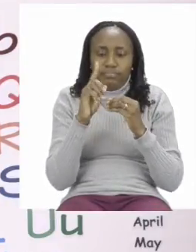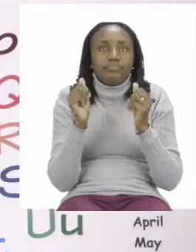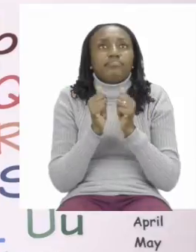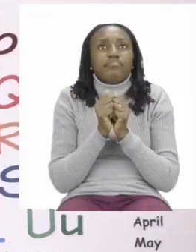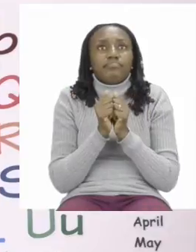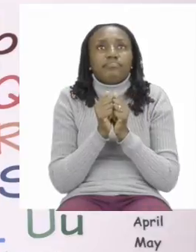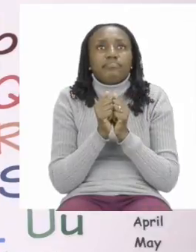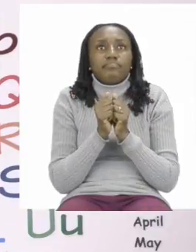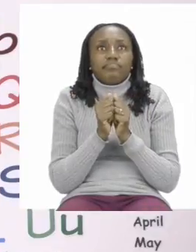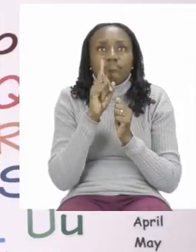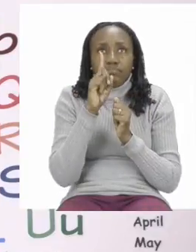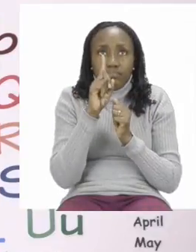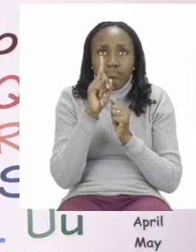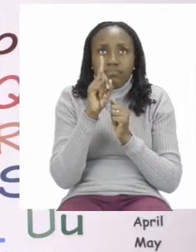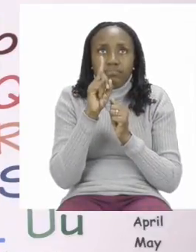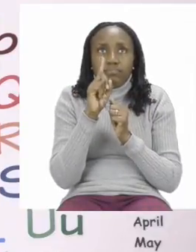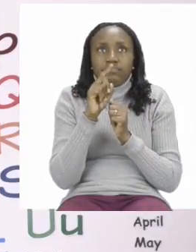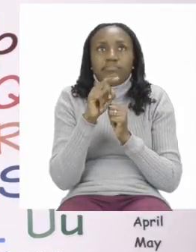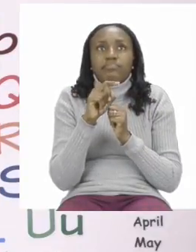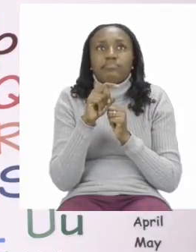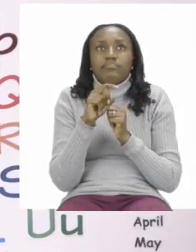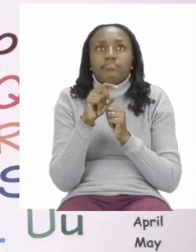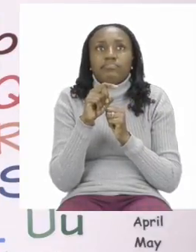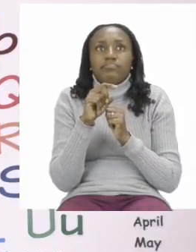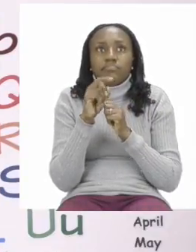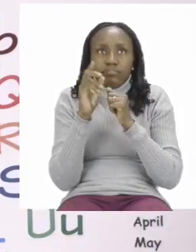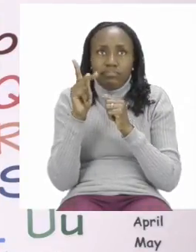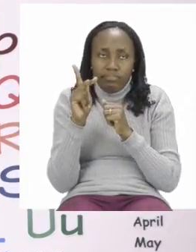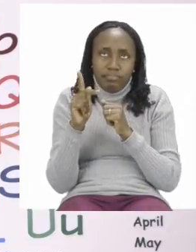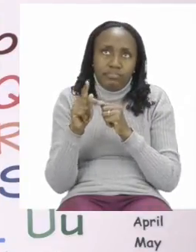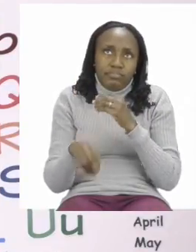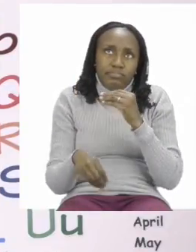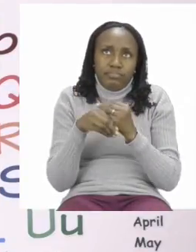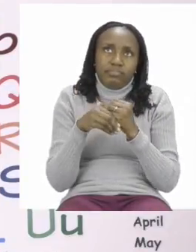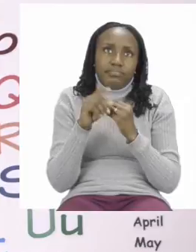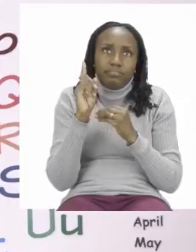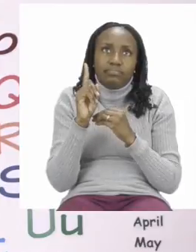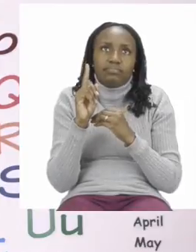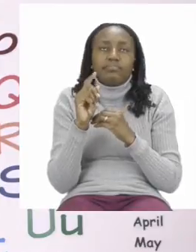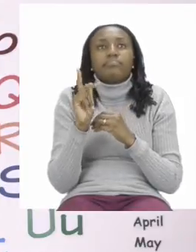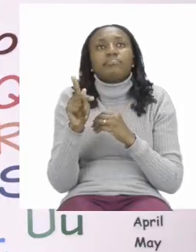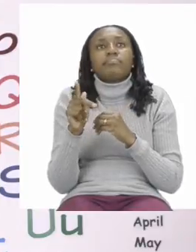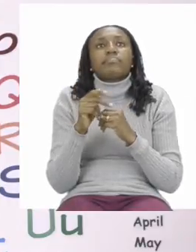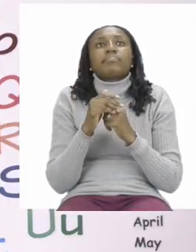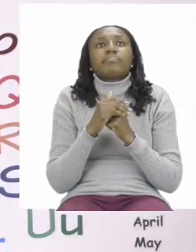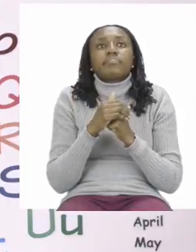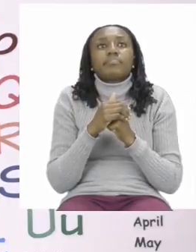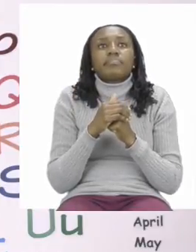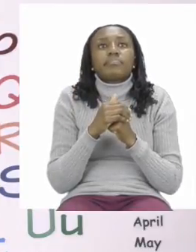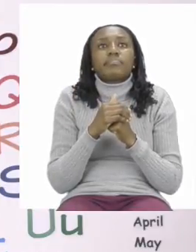one. And because we are doubling our number we draw another one.